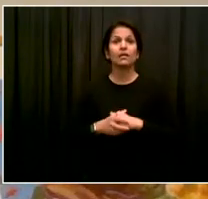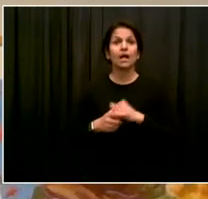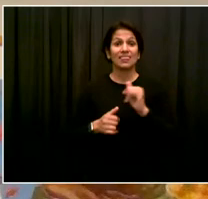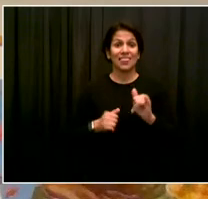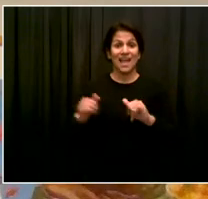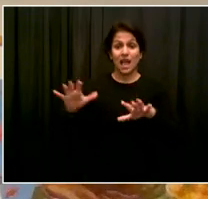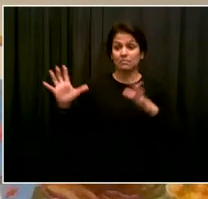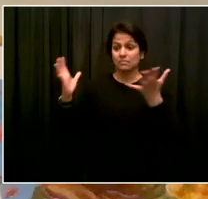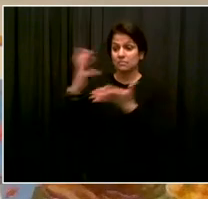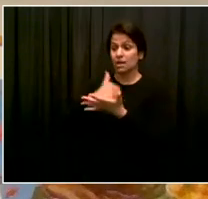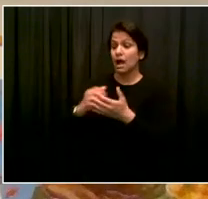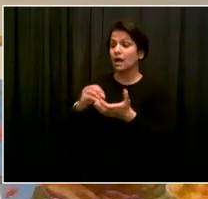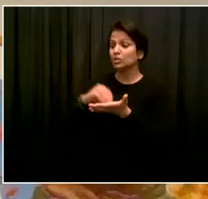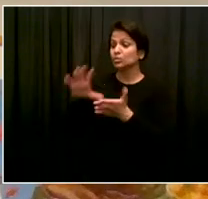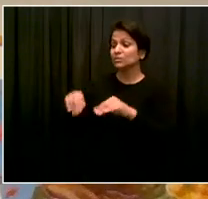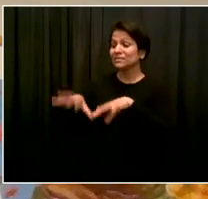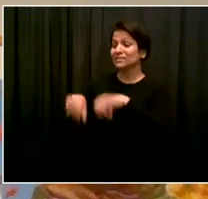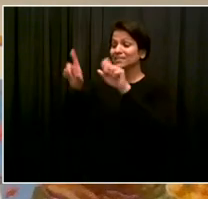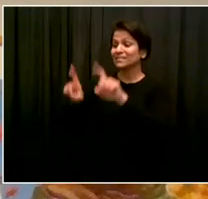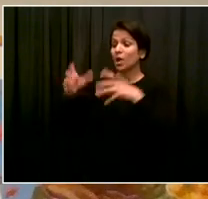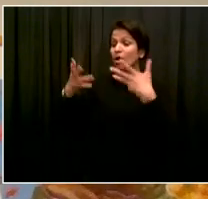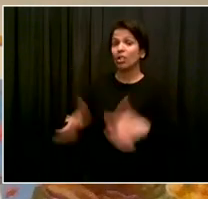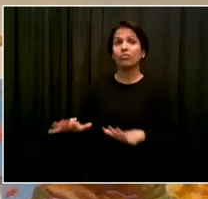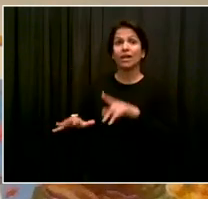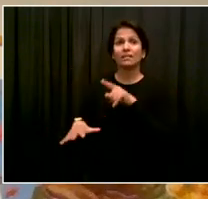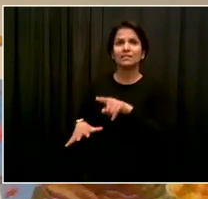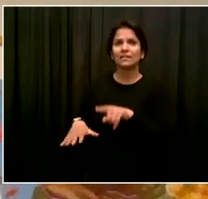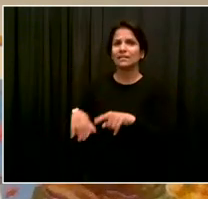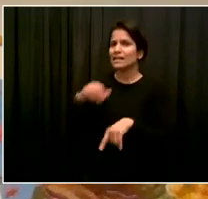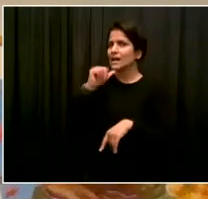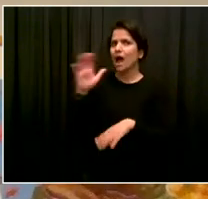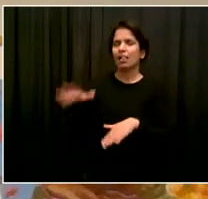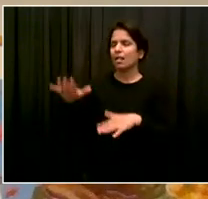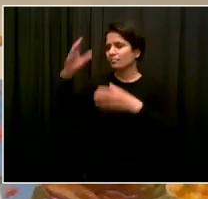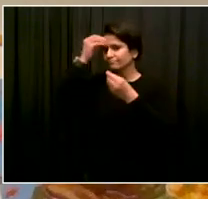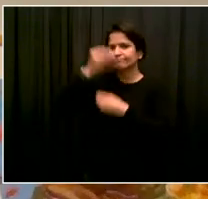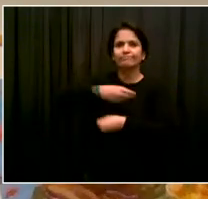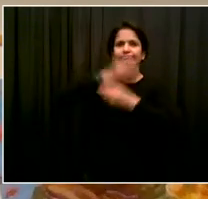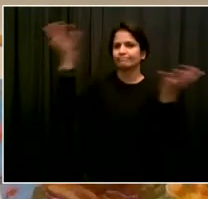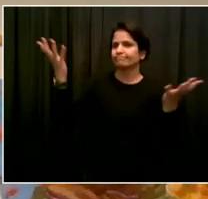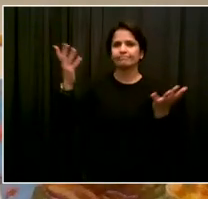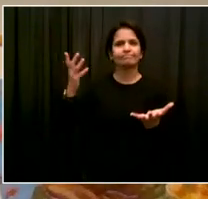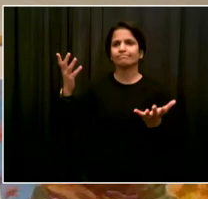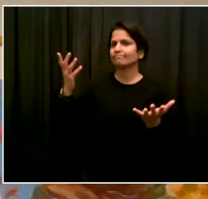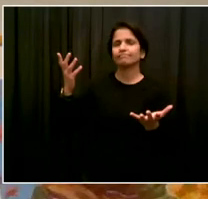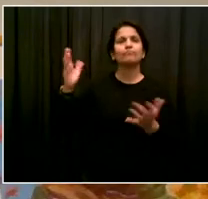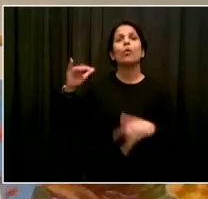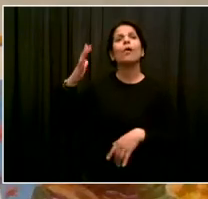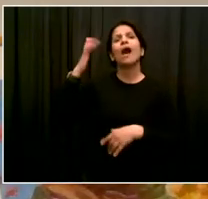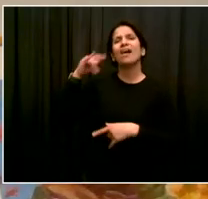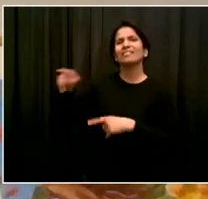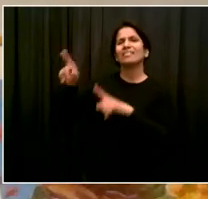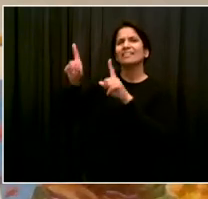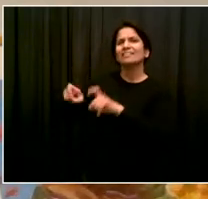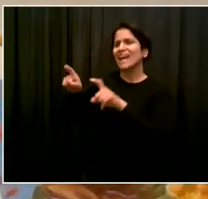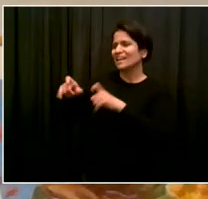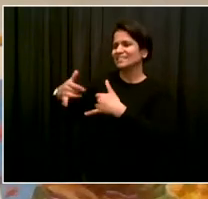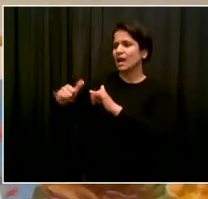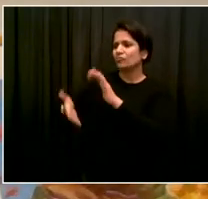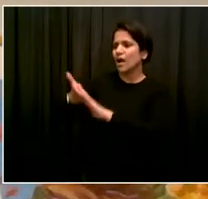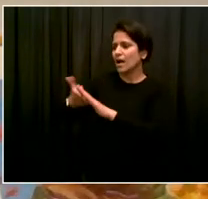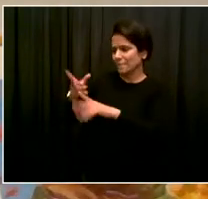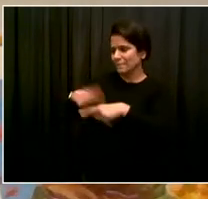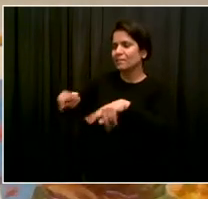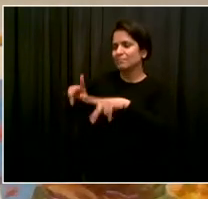And we'll have that information at the conclusion of the testing period. I am also a parent who has to make the decision about September.